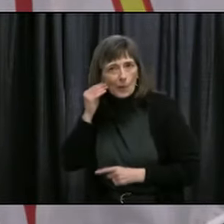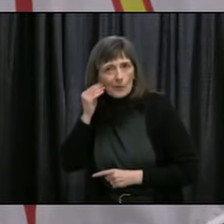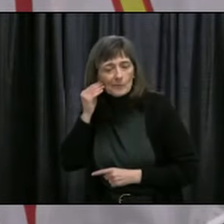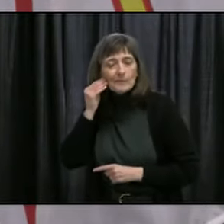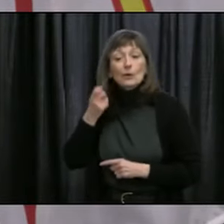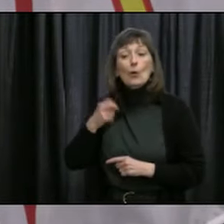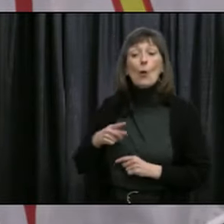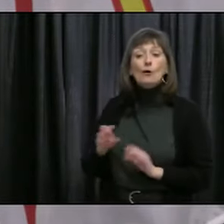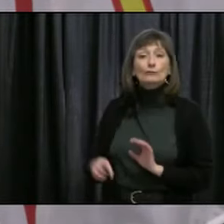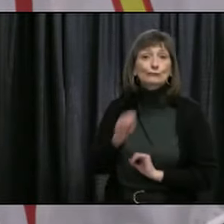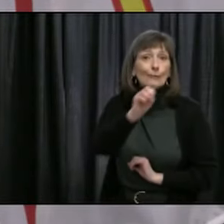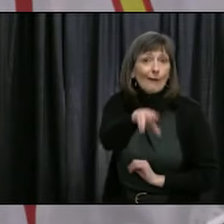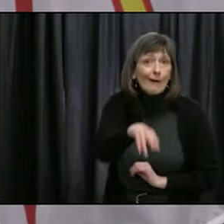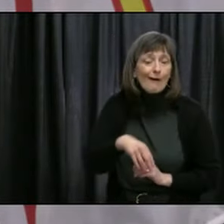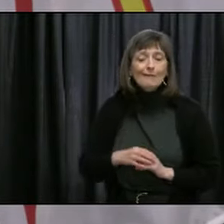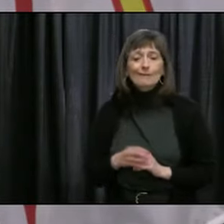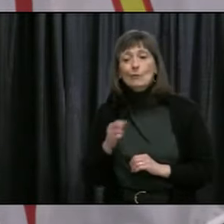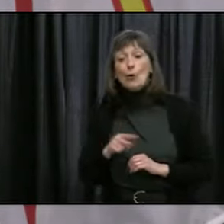delivered to you.